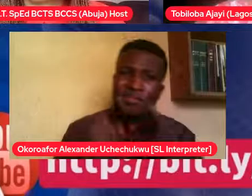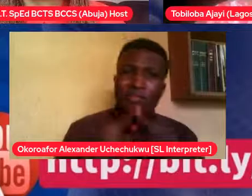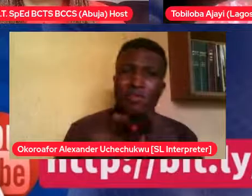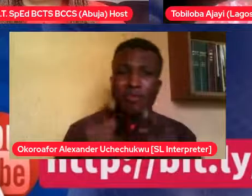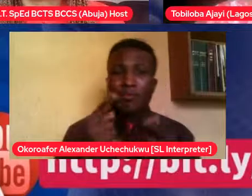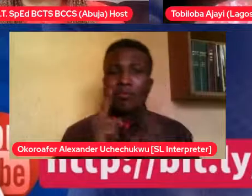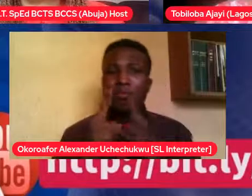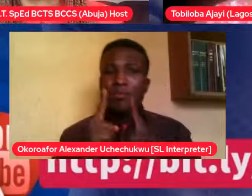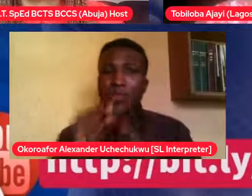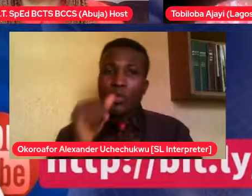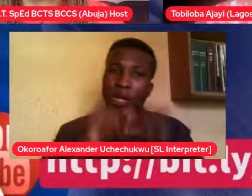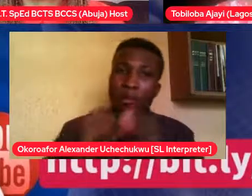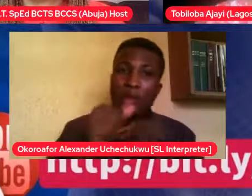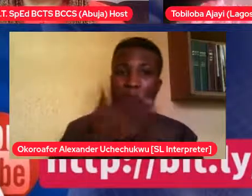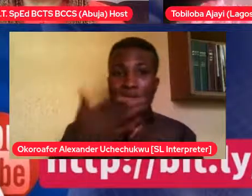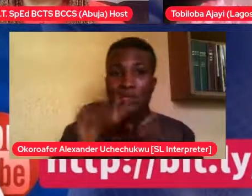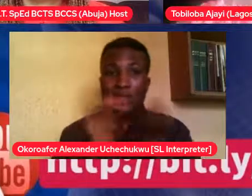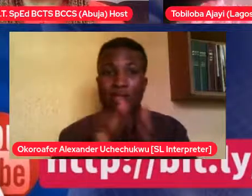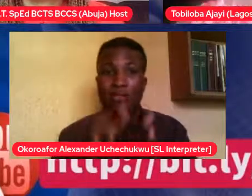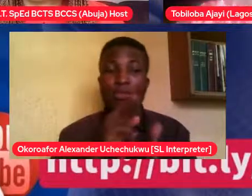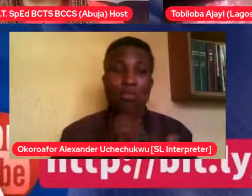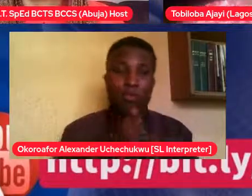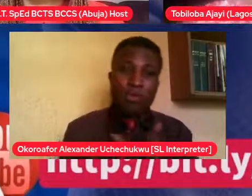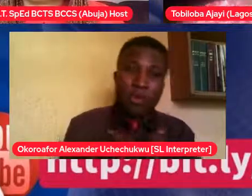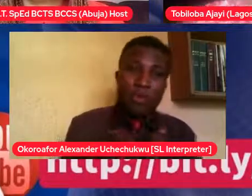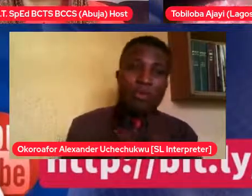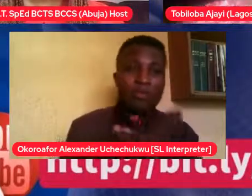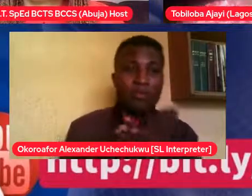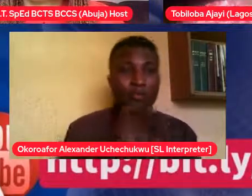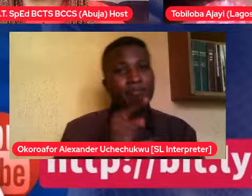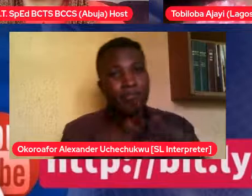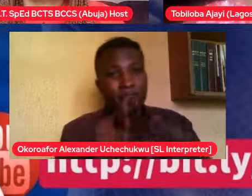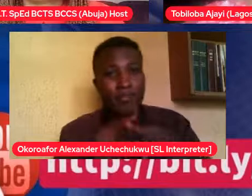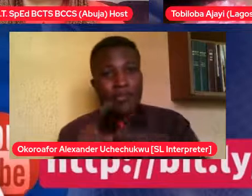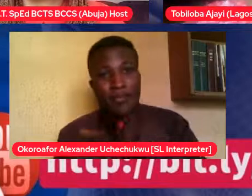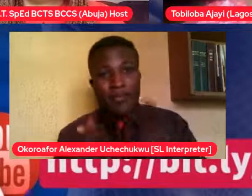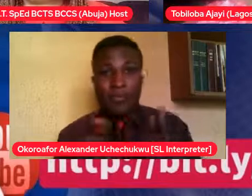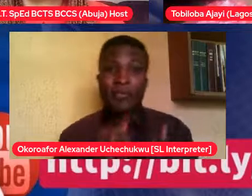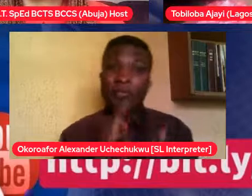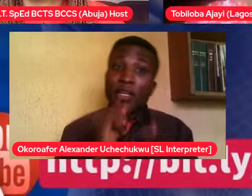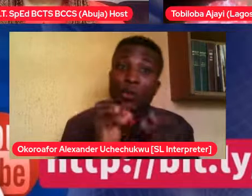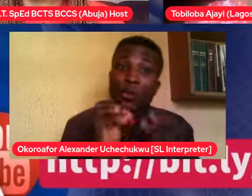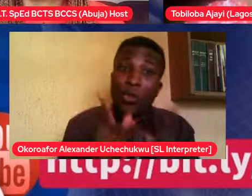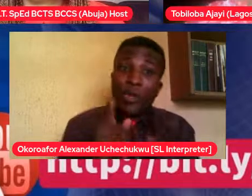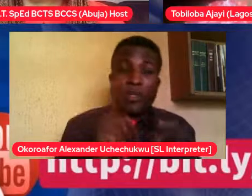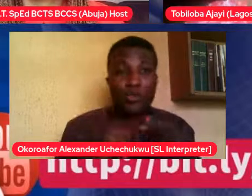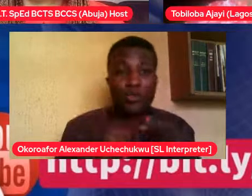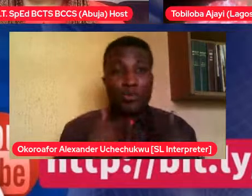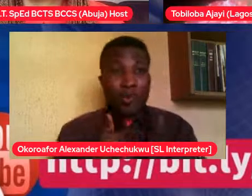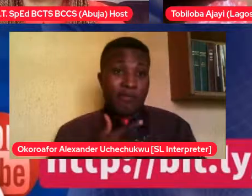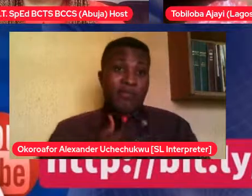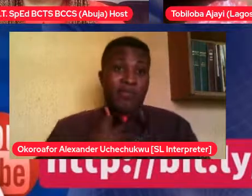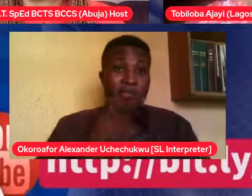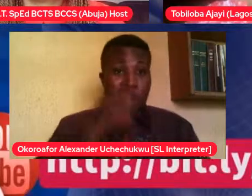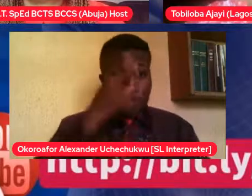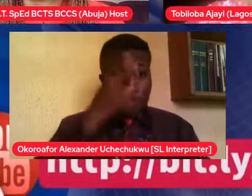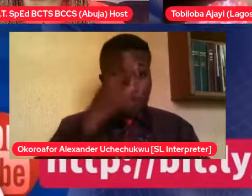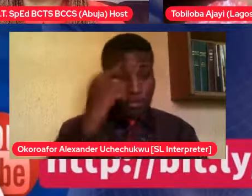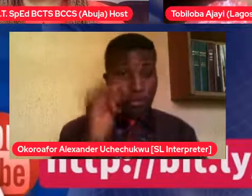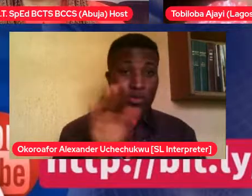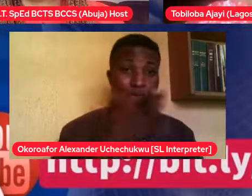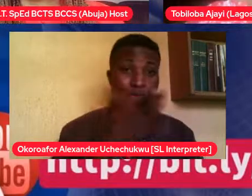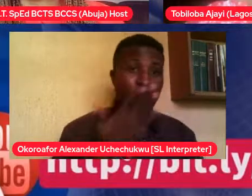to experience arousal because your hormones are working overtime at this stage. But you have control over your emotions and you can